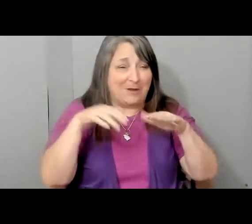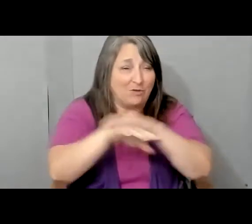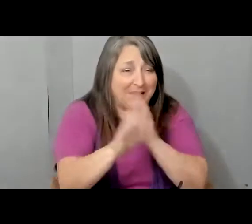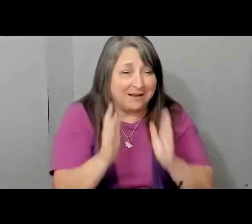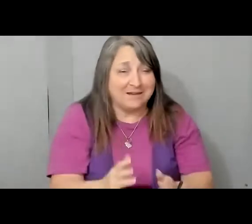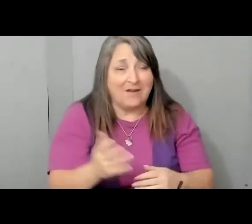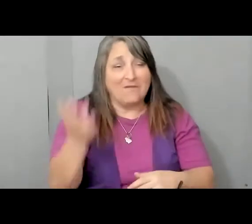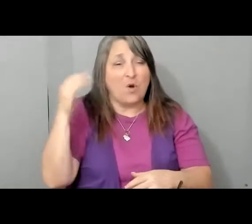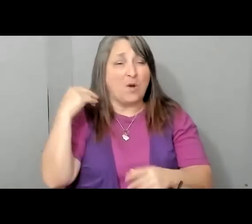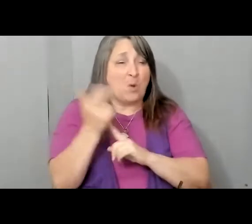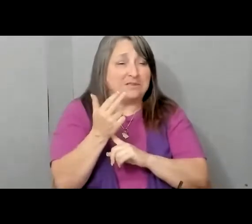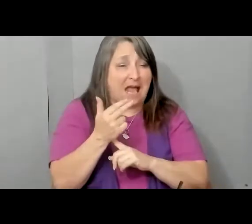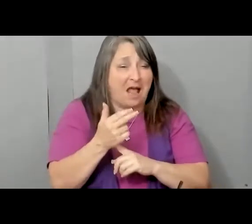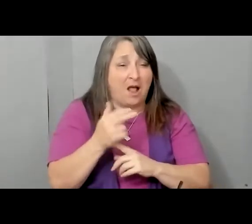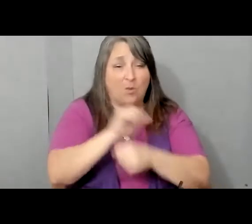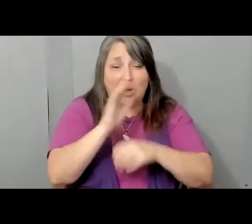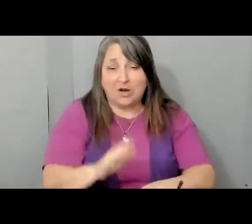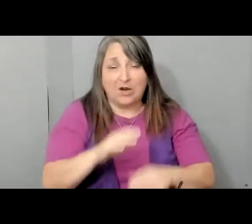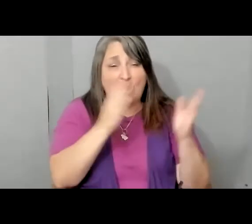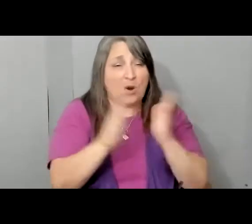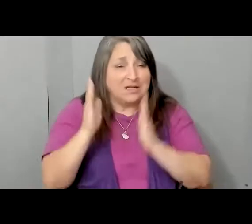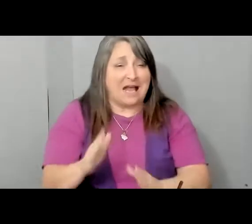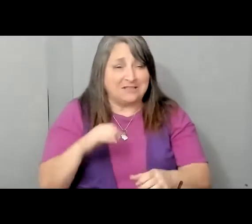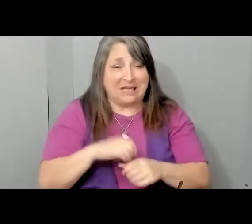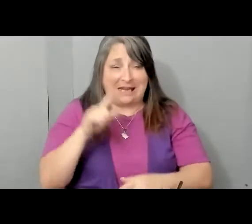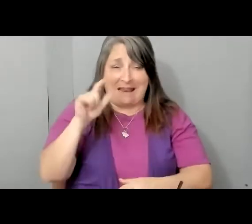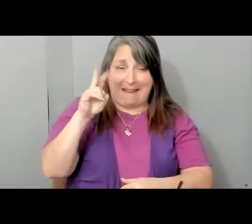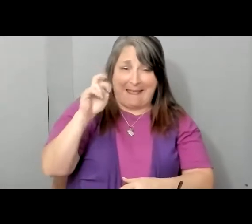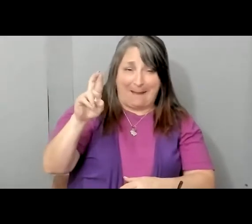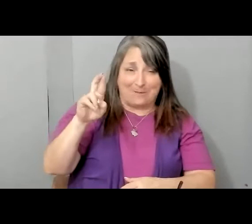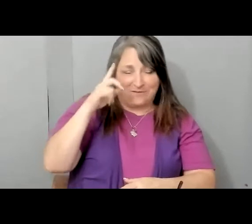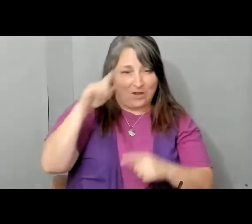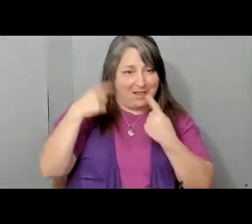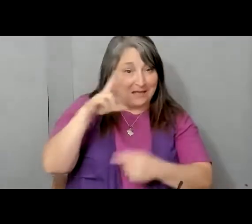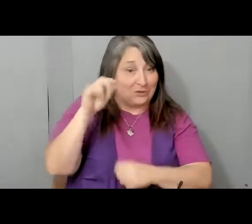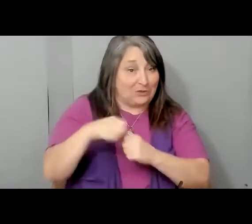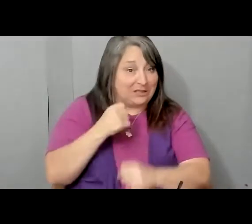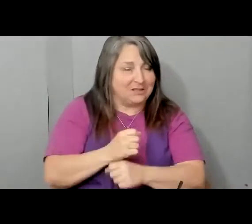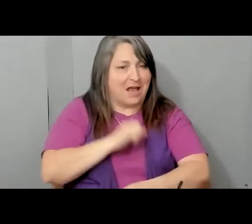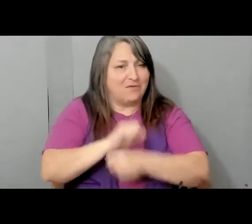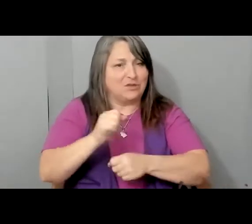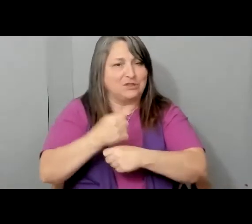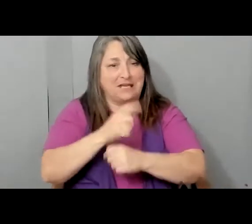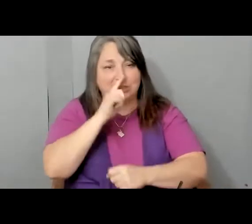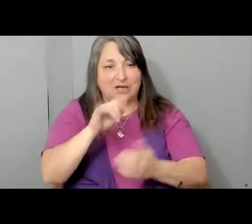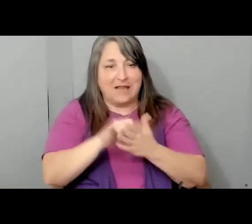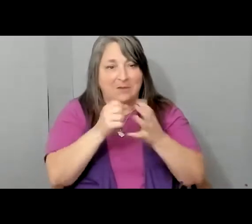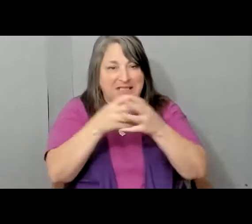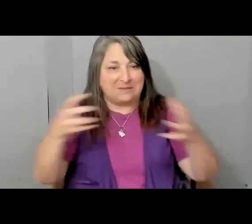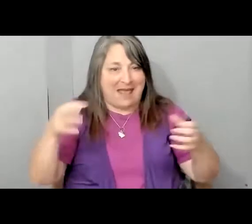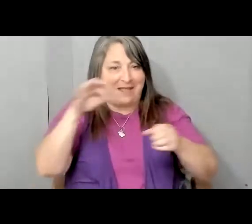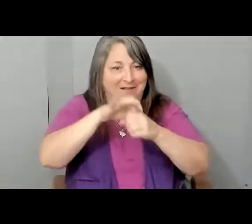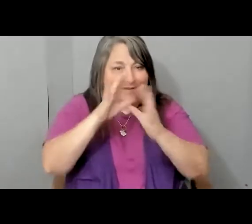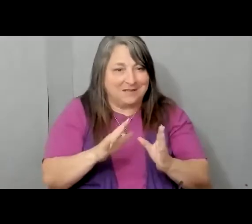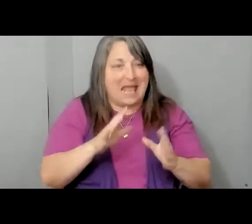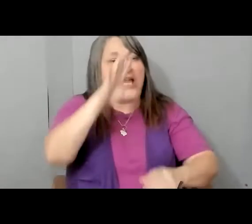as an organizer in labor for the last 30 years, I've worked to make sure that we expand the electorate by including Latino